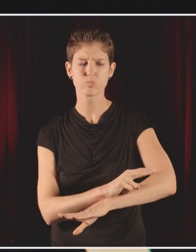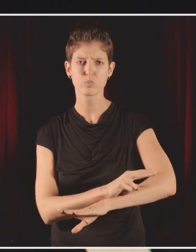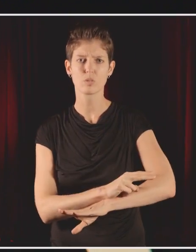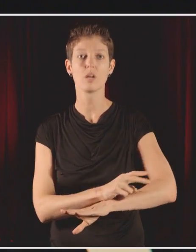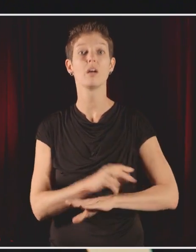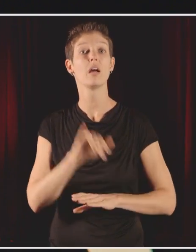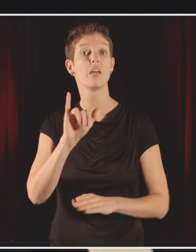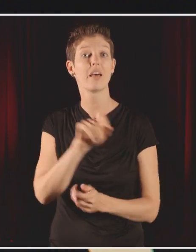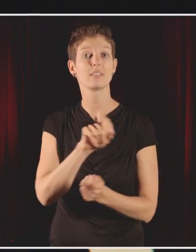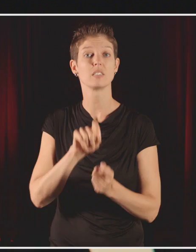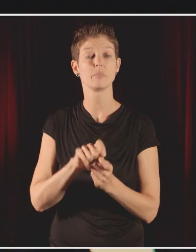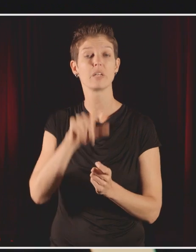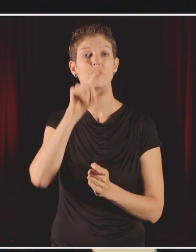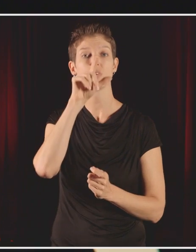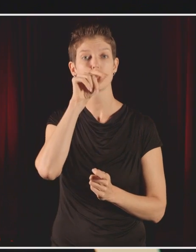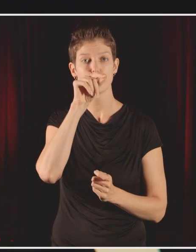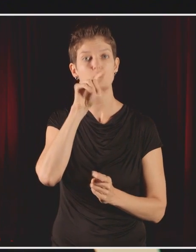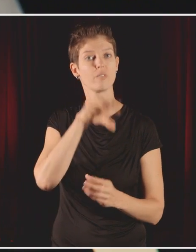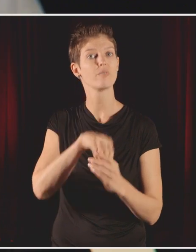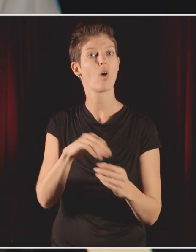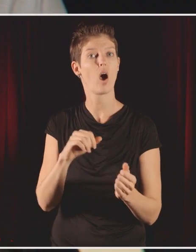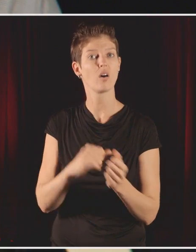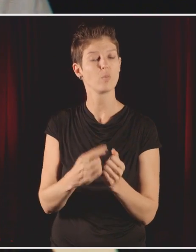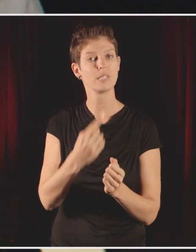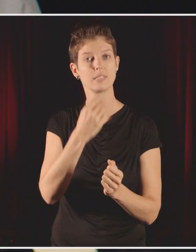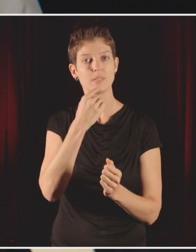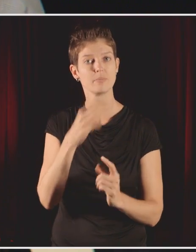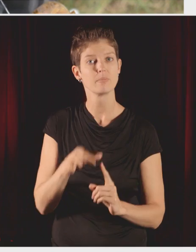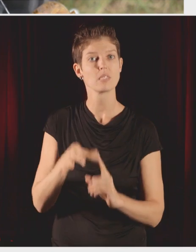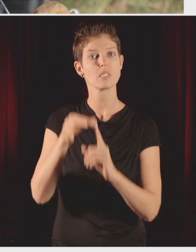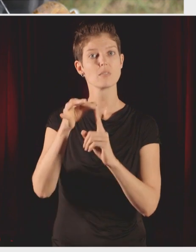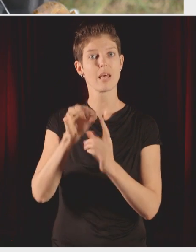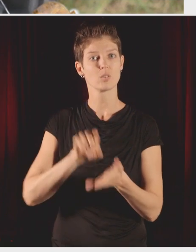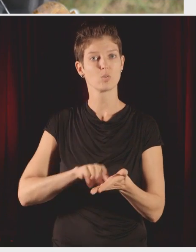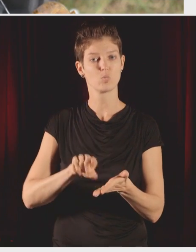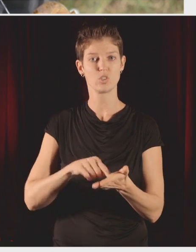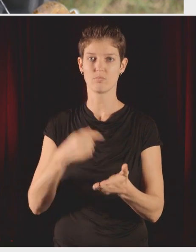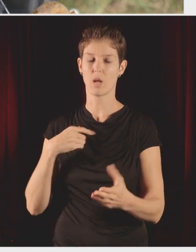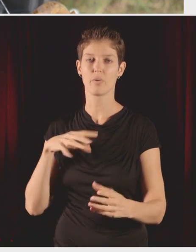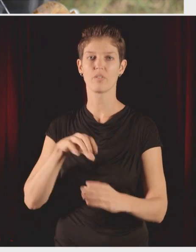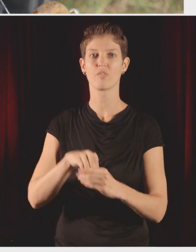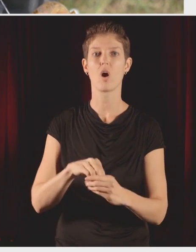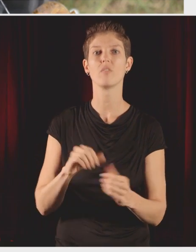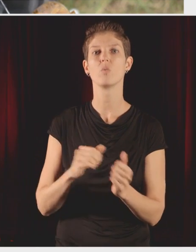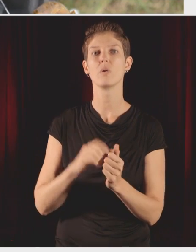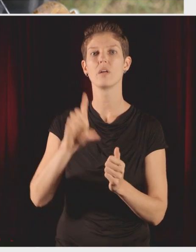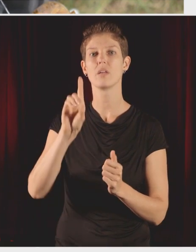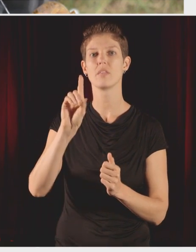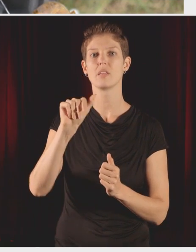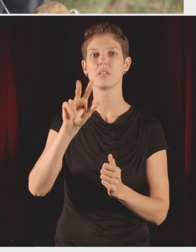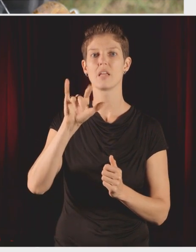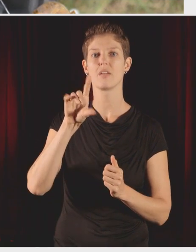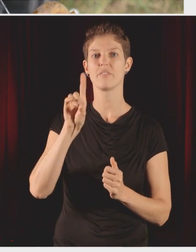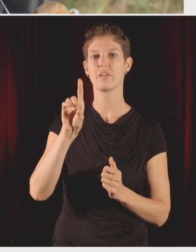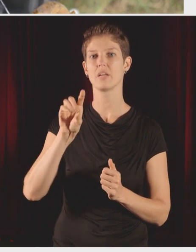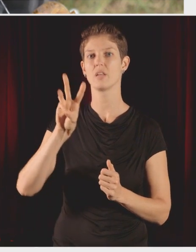bring meaning to the life of that poor animal that died. This particular bird is part of a cutting-edge study that I'm part of at Cornell University